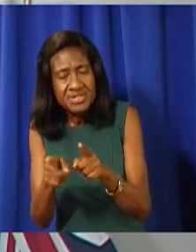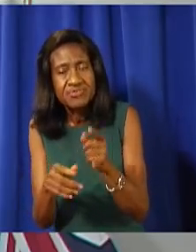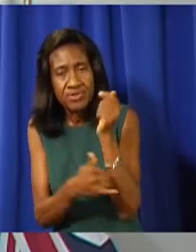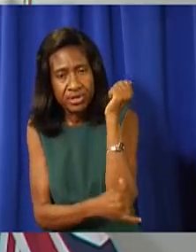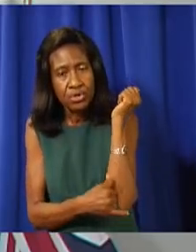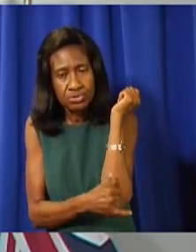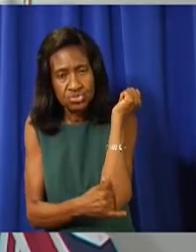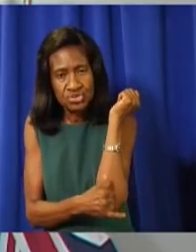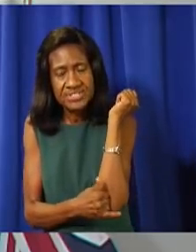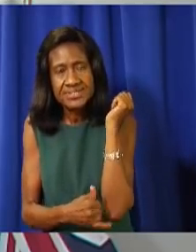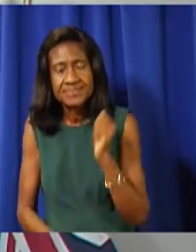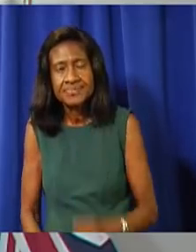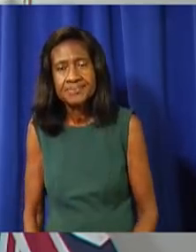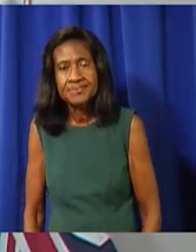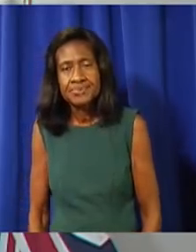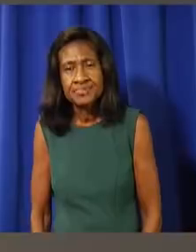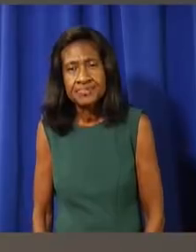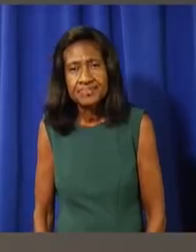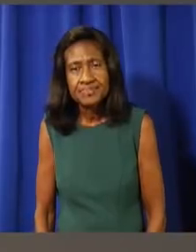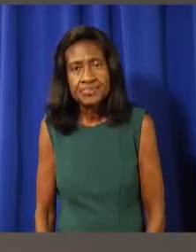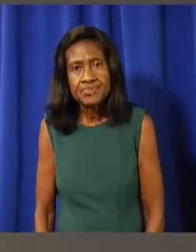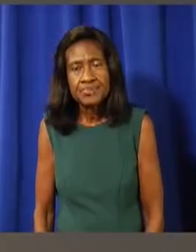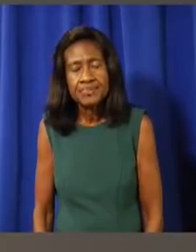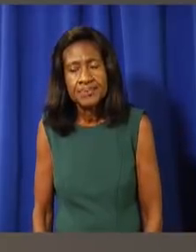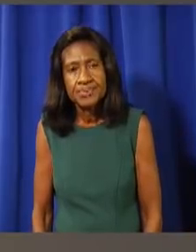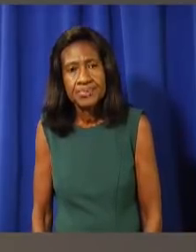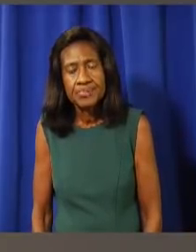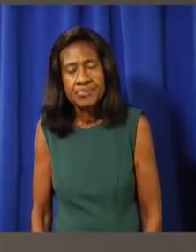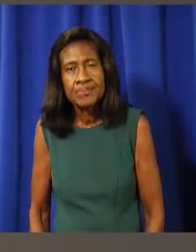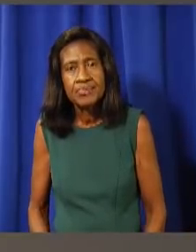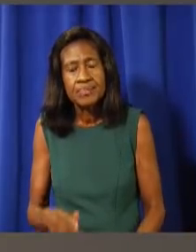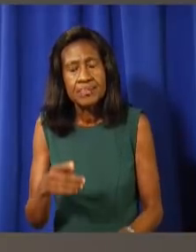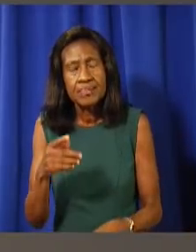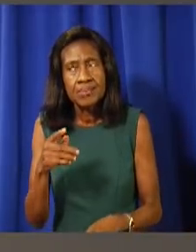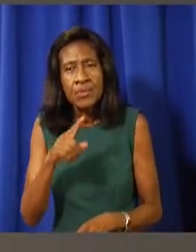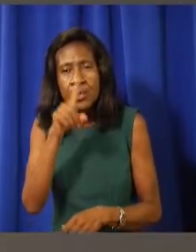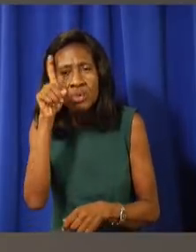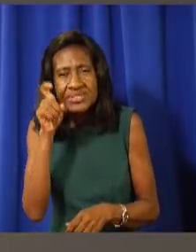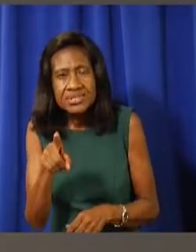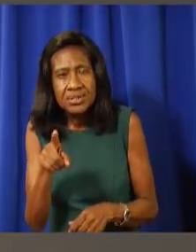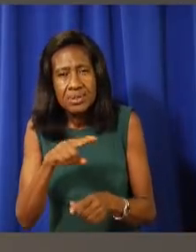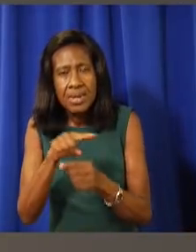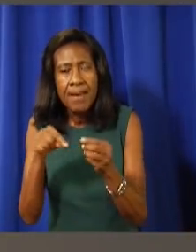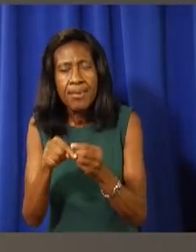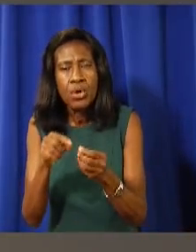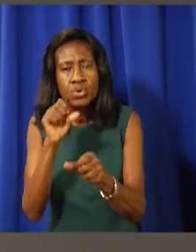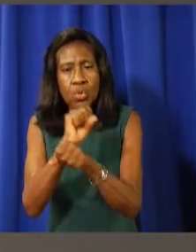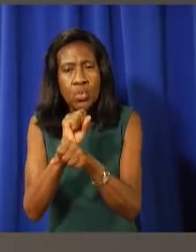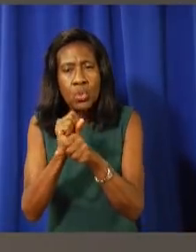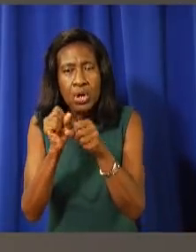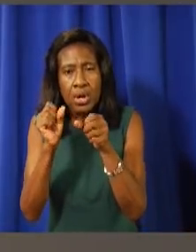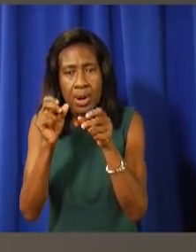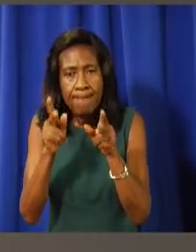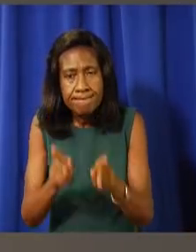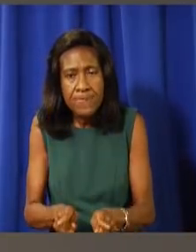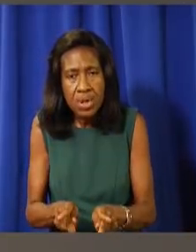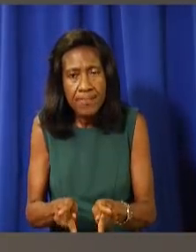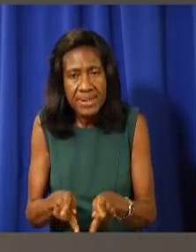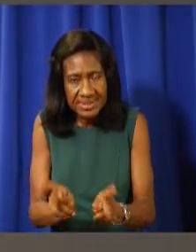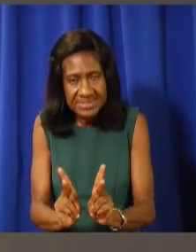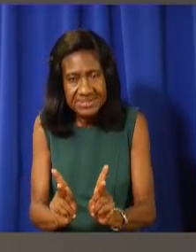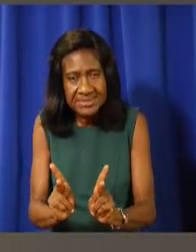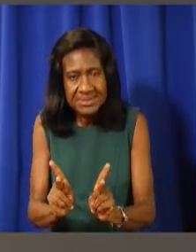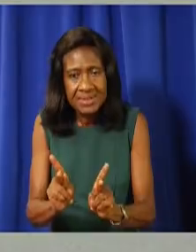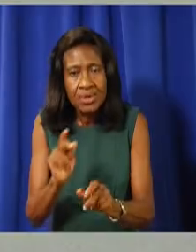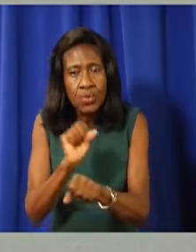Um, finally, on the, on this issue specifically, the work permit mandate, the mandate for work permit holders to be vaccinated. What's happening with that?